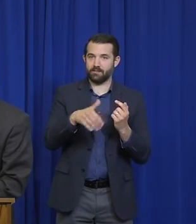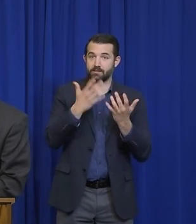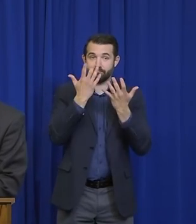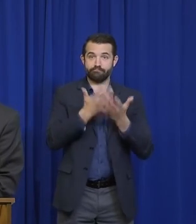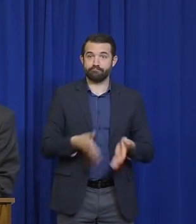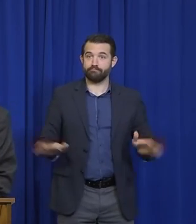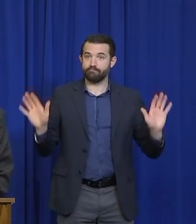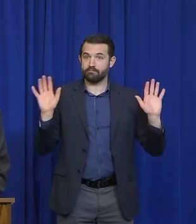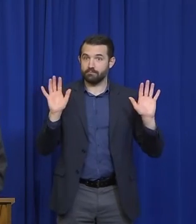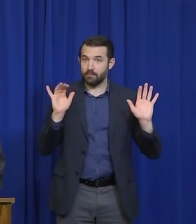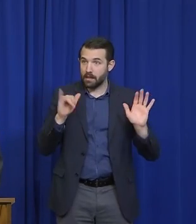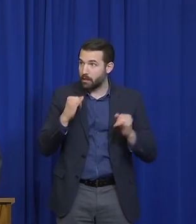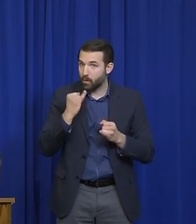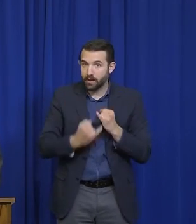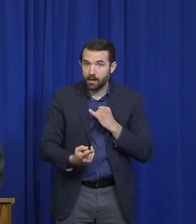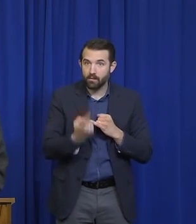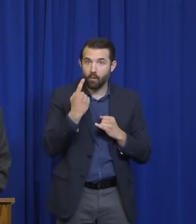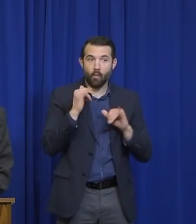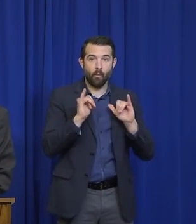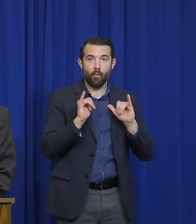it was. Well, thank you.